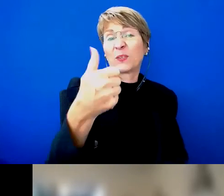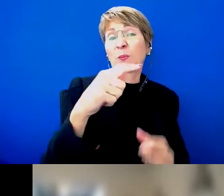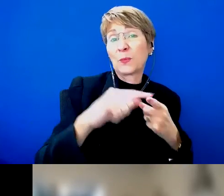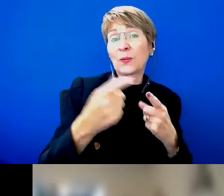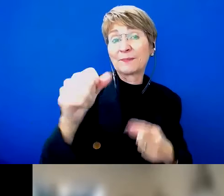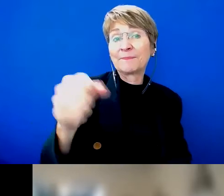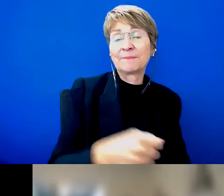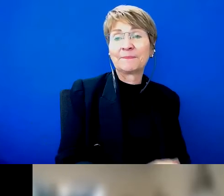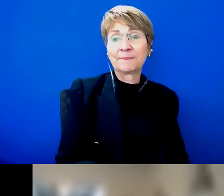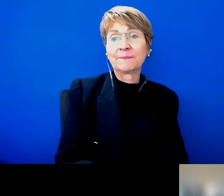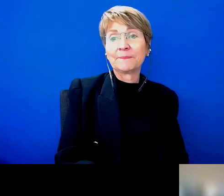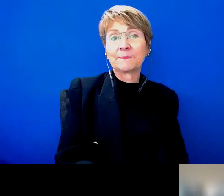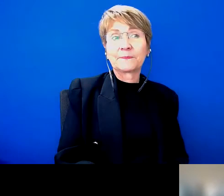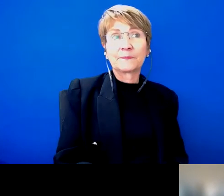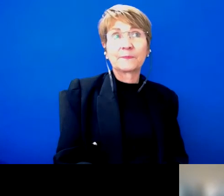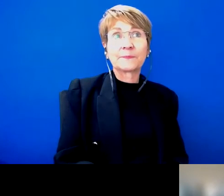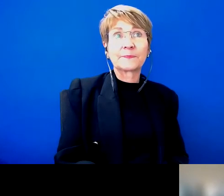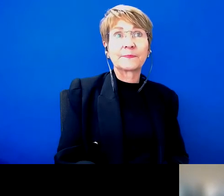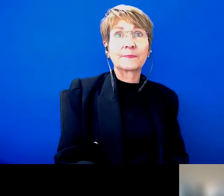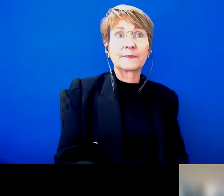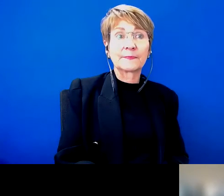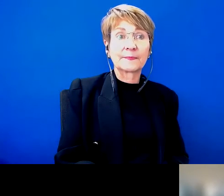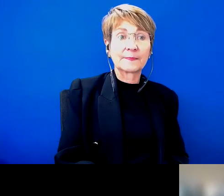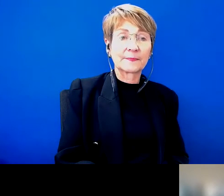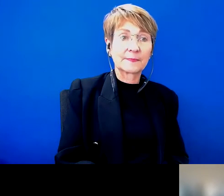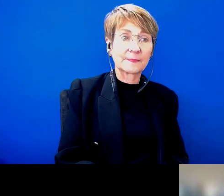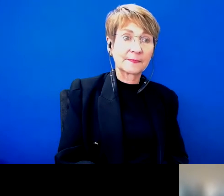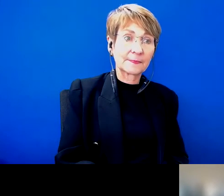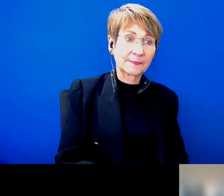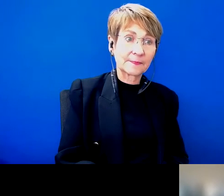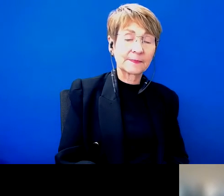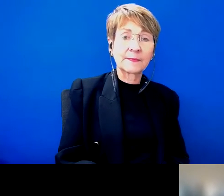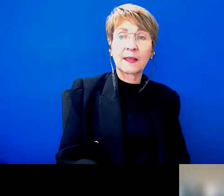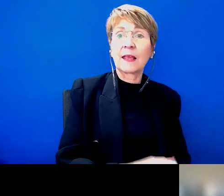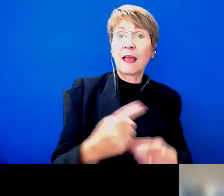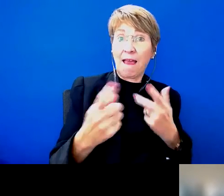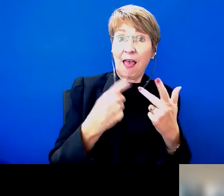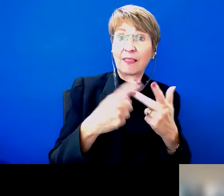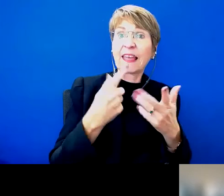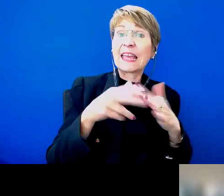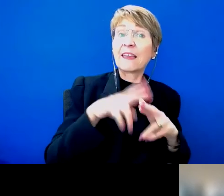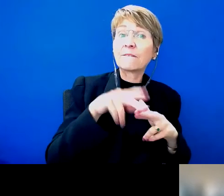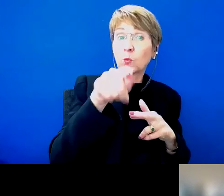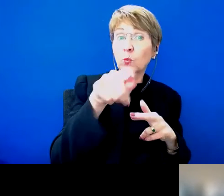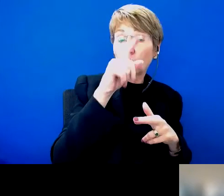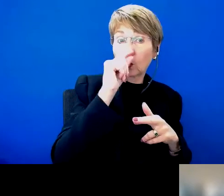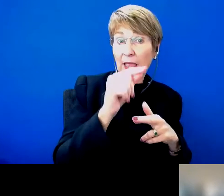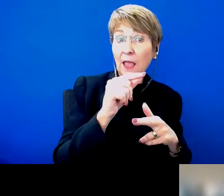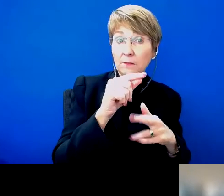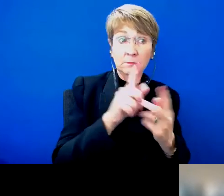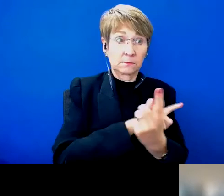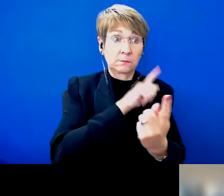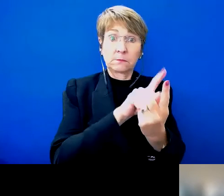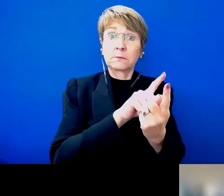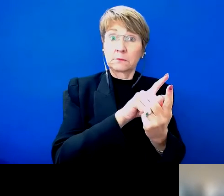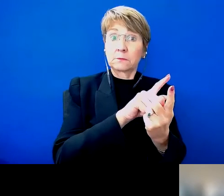Yeah. Great. And if you... Oh, sorry, Lauren. Oh, sorry. I was just going to say, if you happen to be able to get in front of someone who's standing for